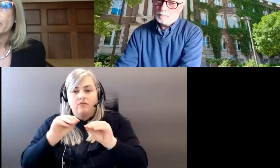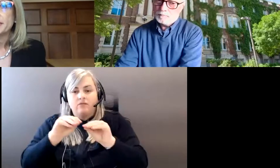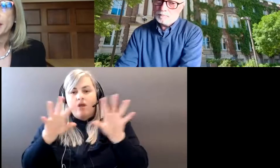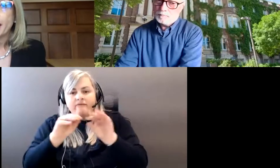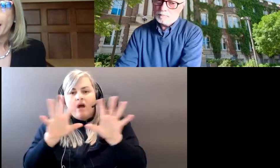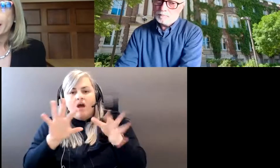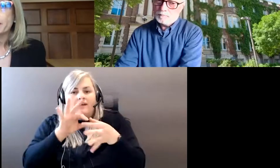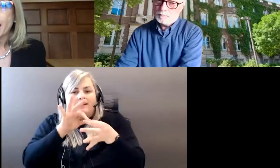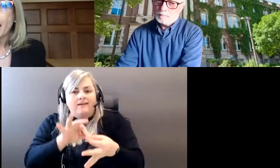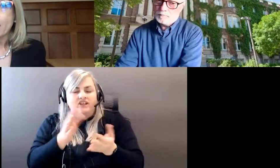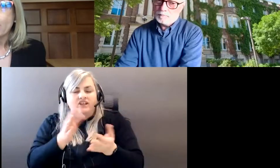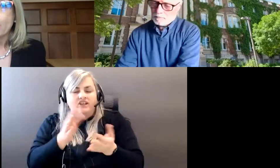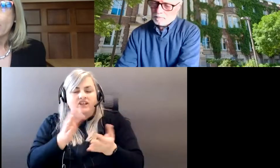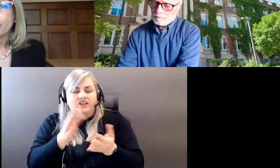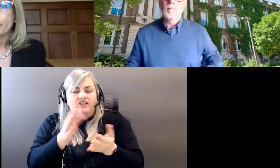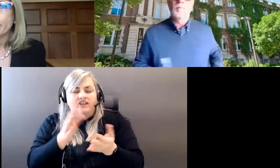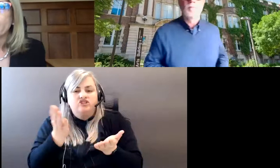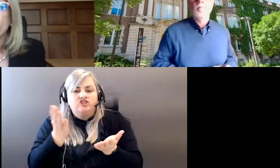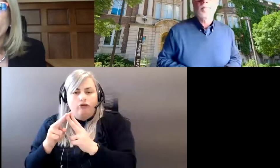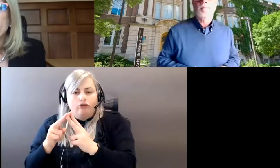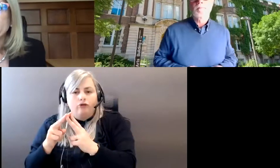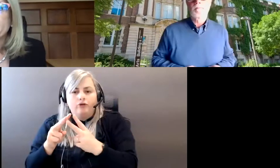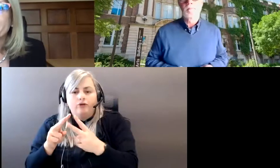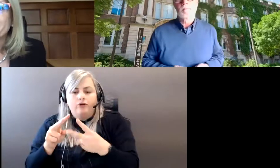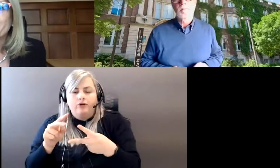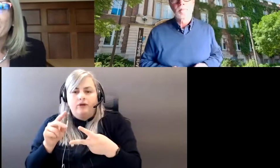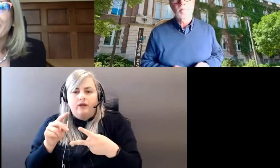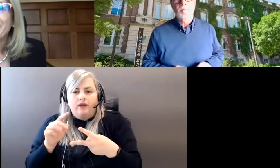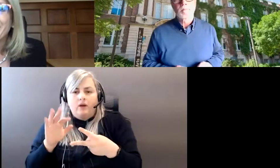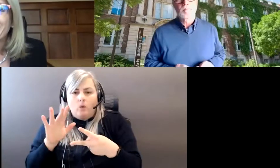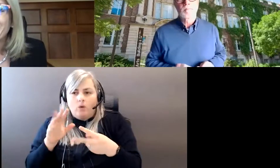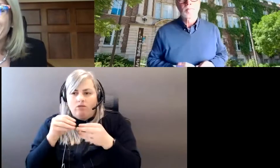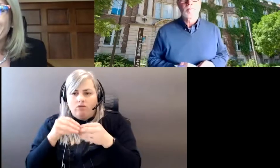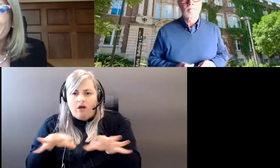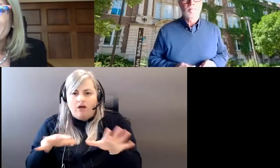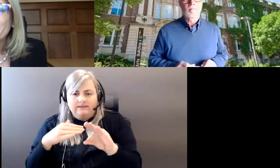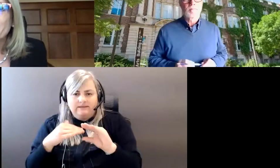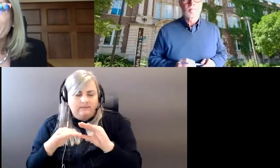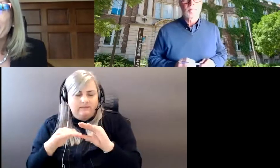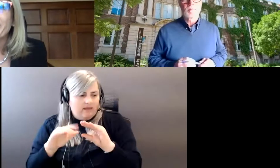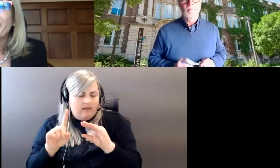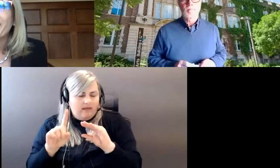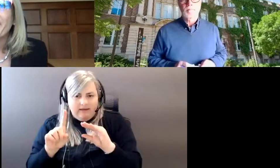partners and how are they, oh, I just lost it. Sorry. Um,